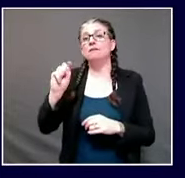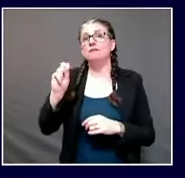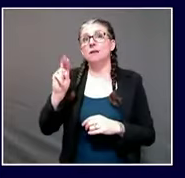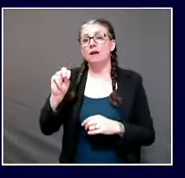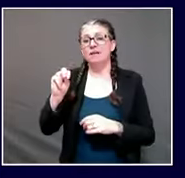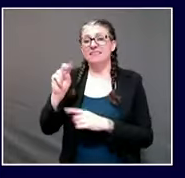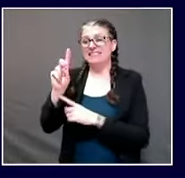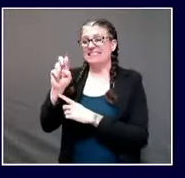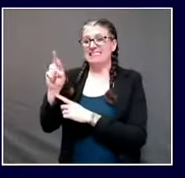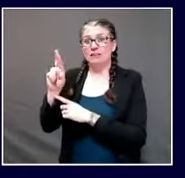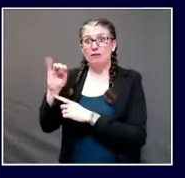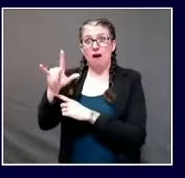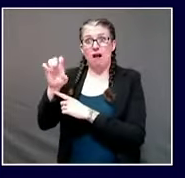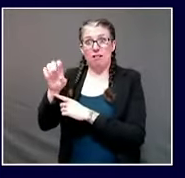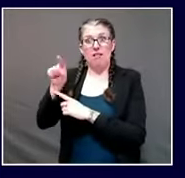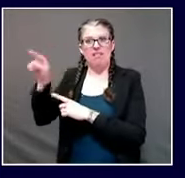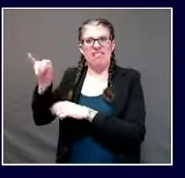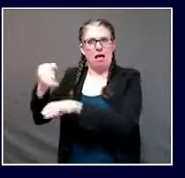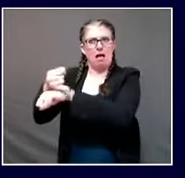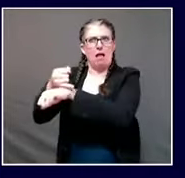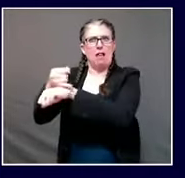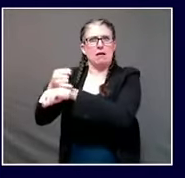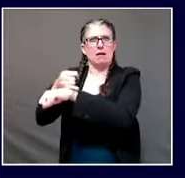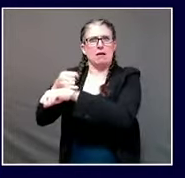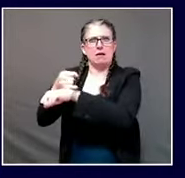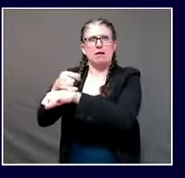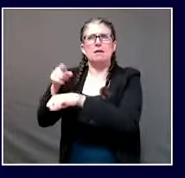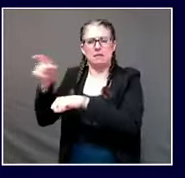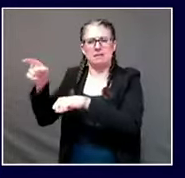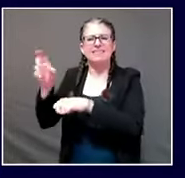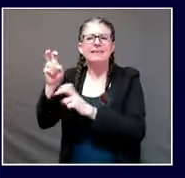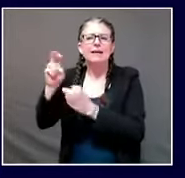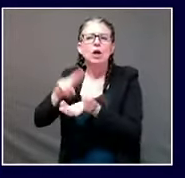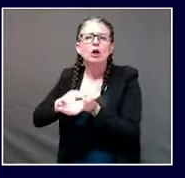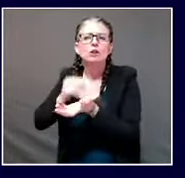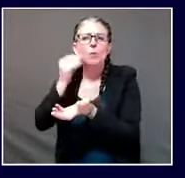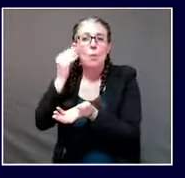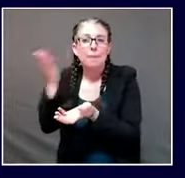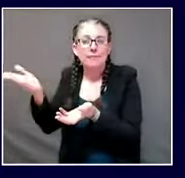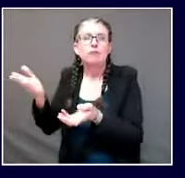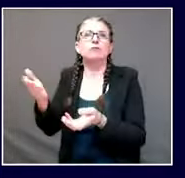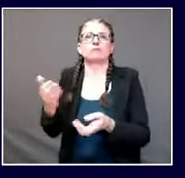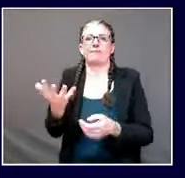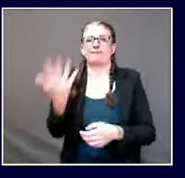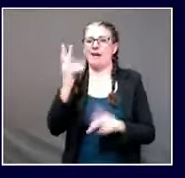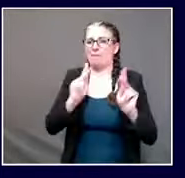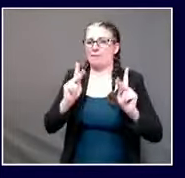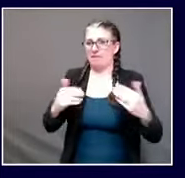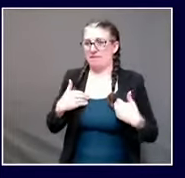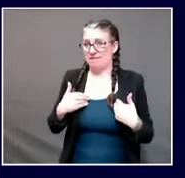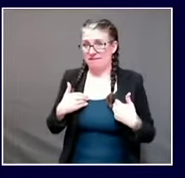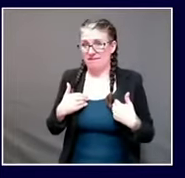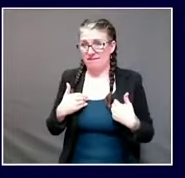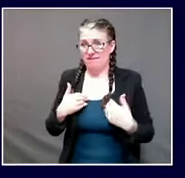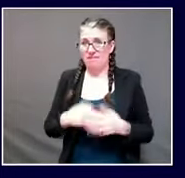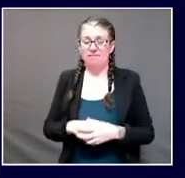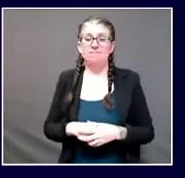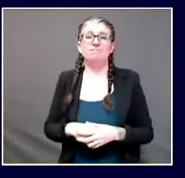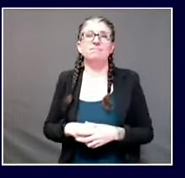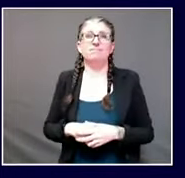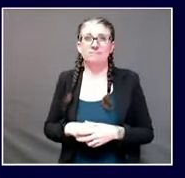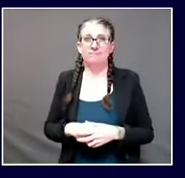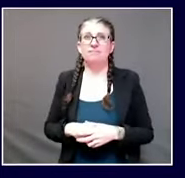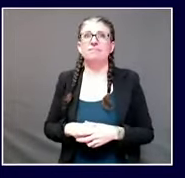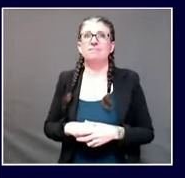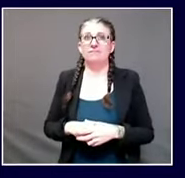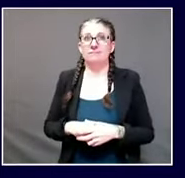three cases. And at South Portland High School, four cases. These new investigations for outbreak and